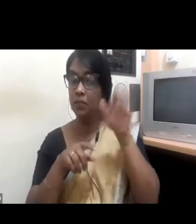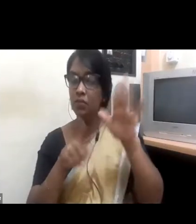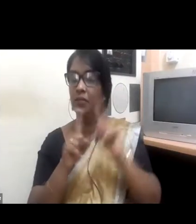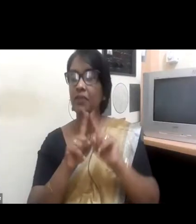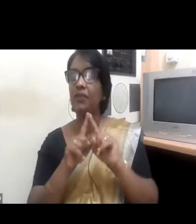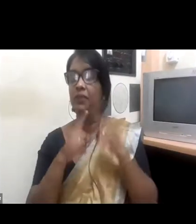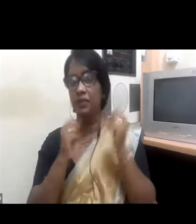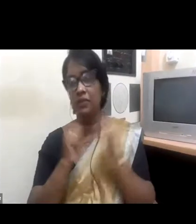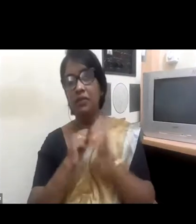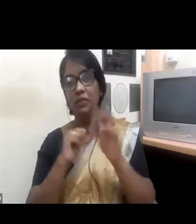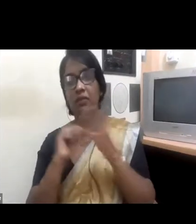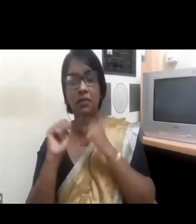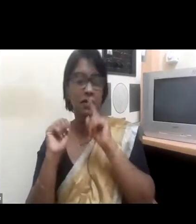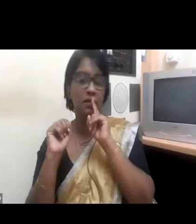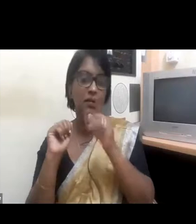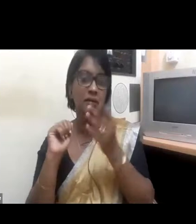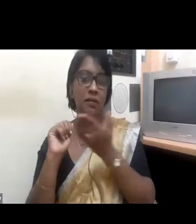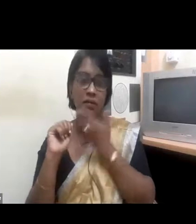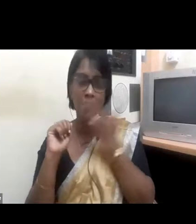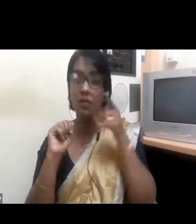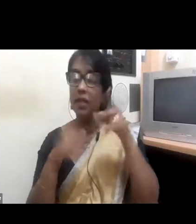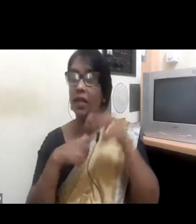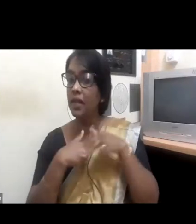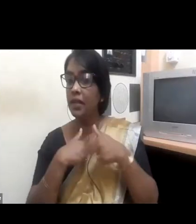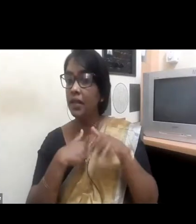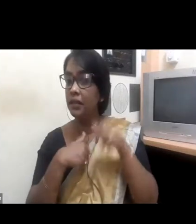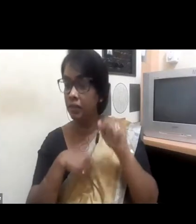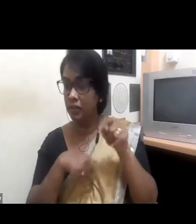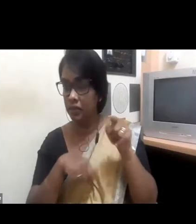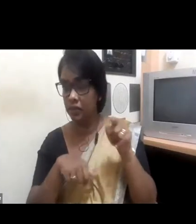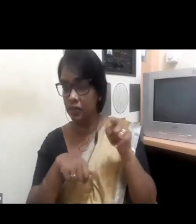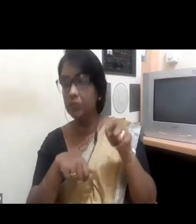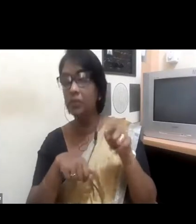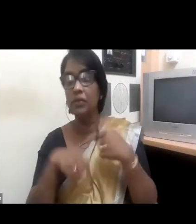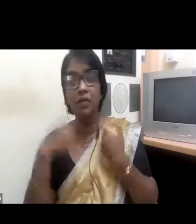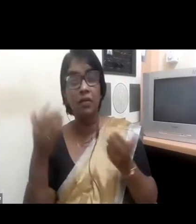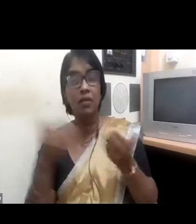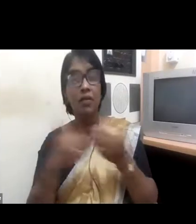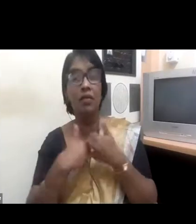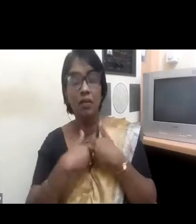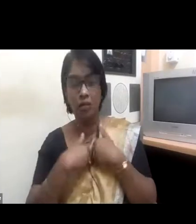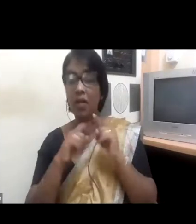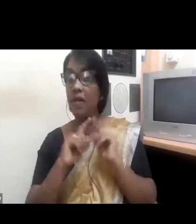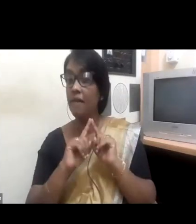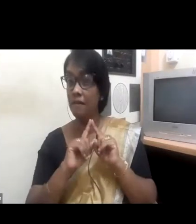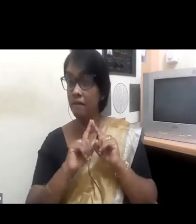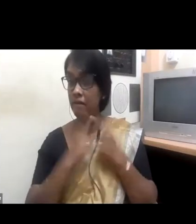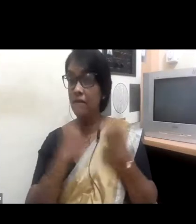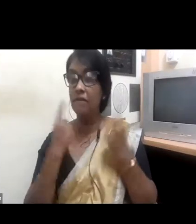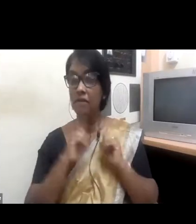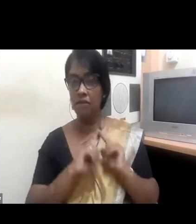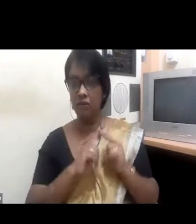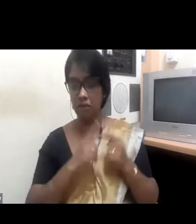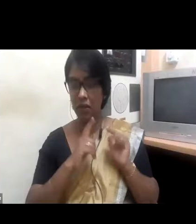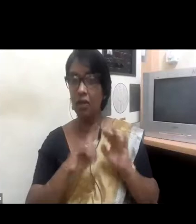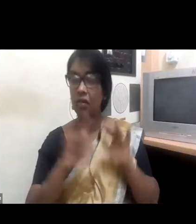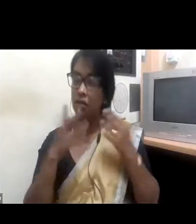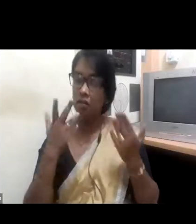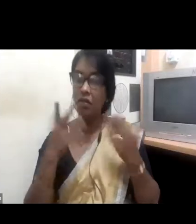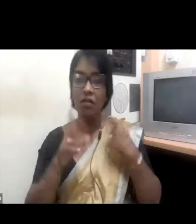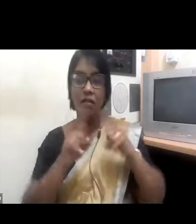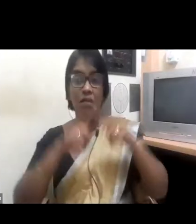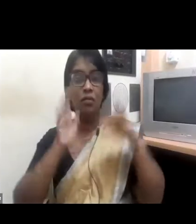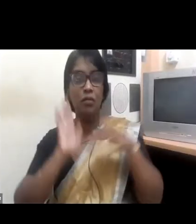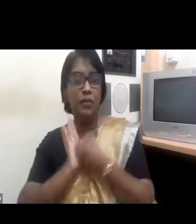because, you know, if we don't change and allow, you know, first and foremost, respect, allow them to